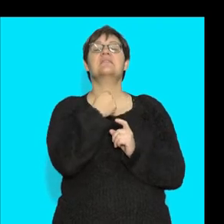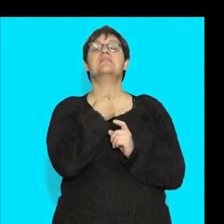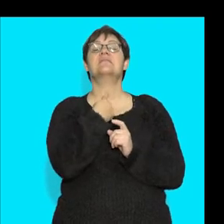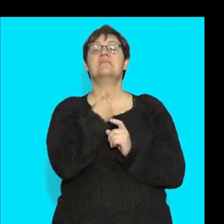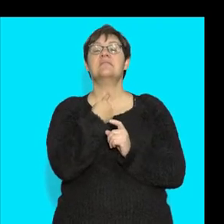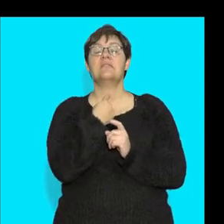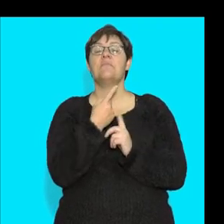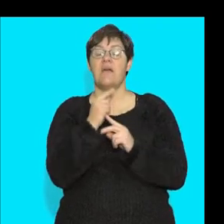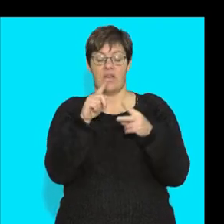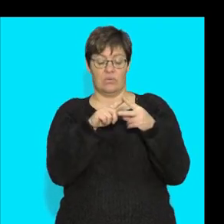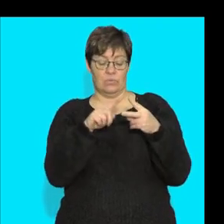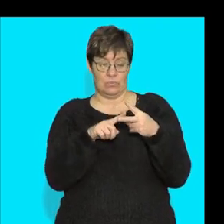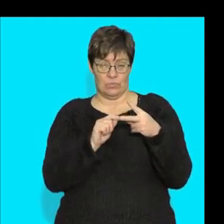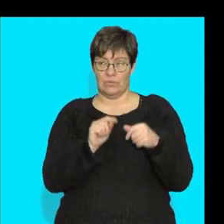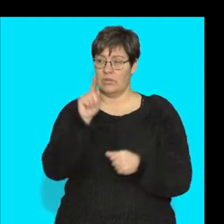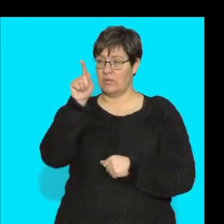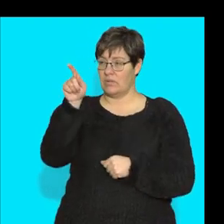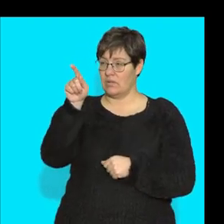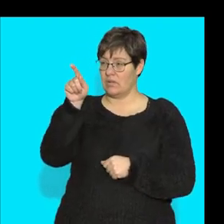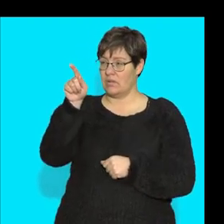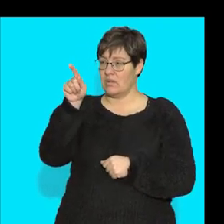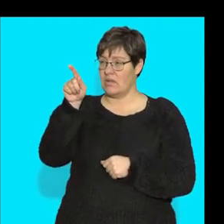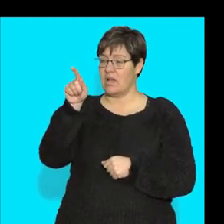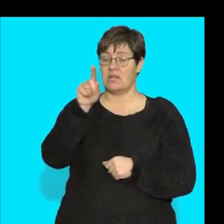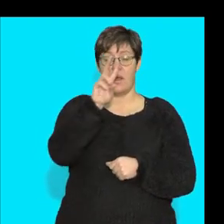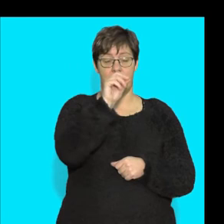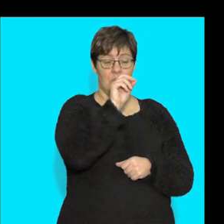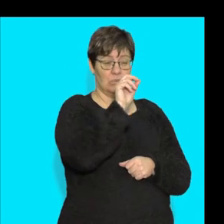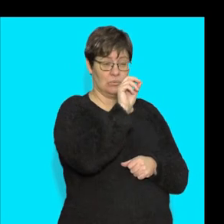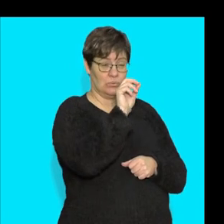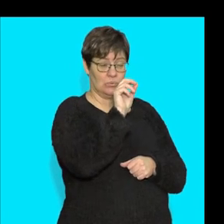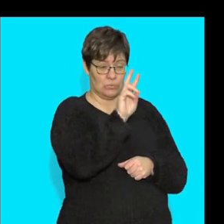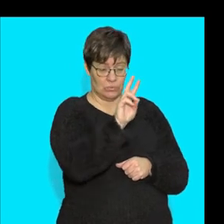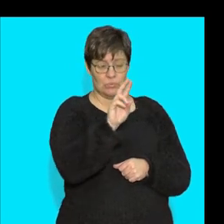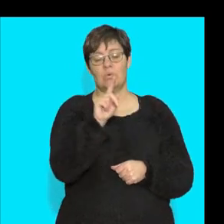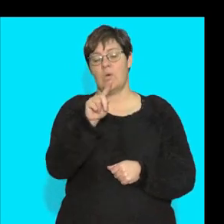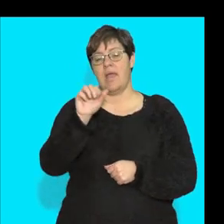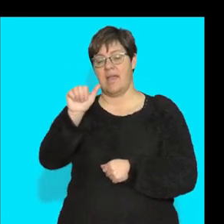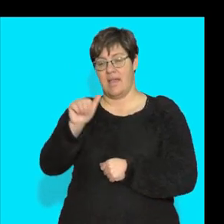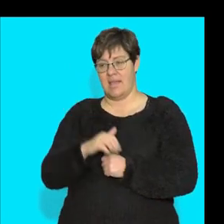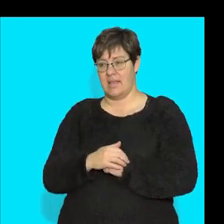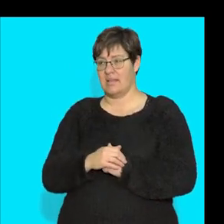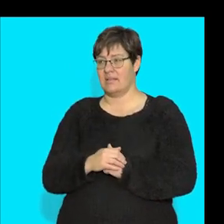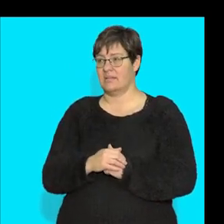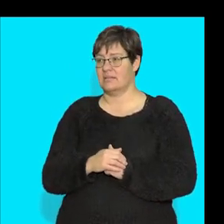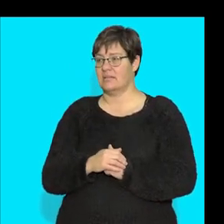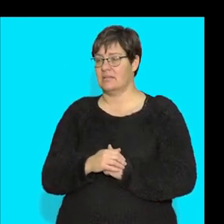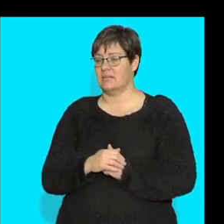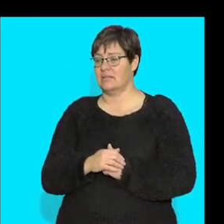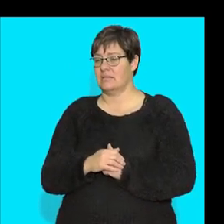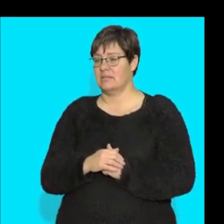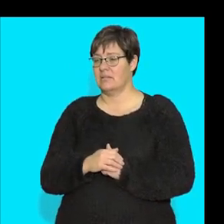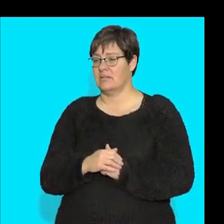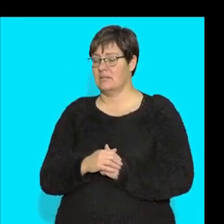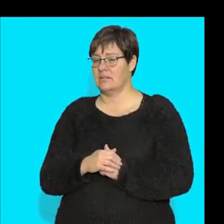with two all right so the number there is going to be number two and I can put a letter here